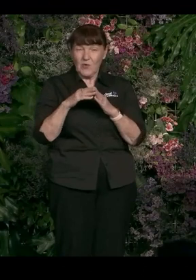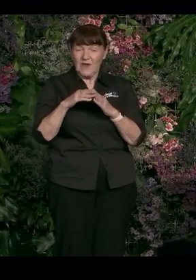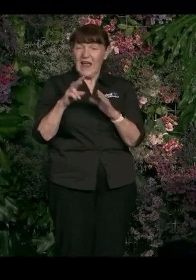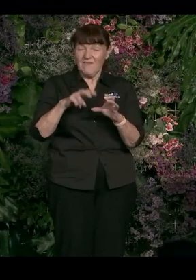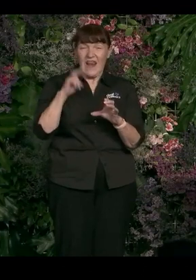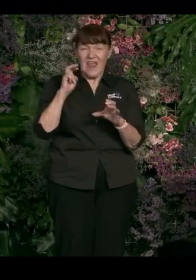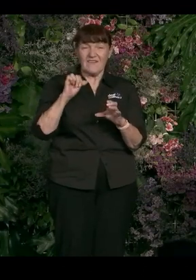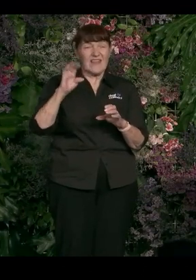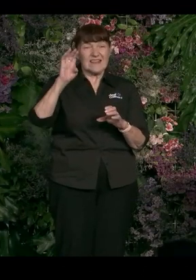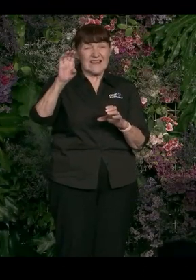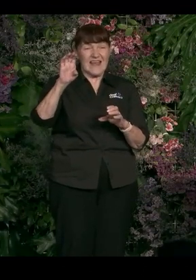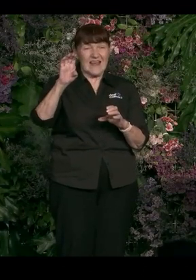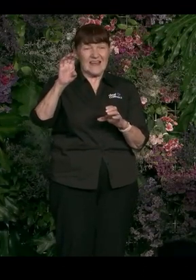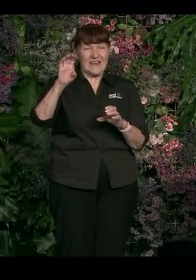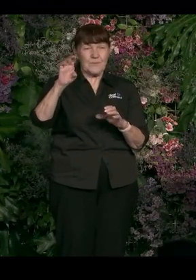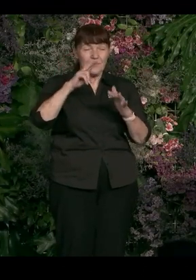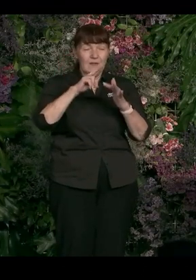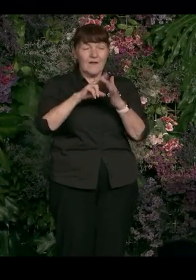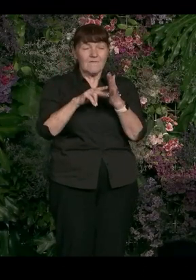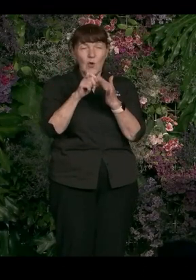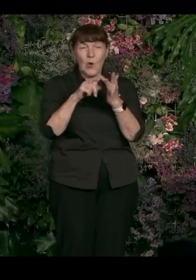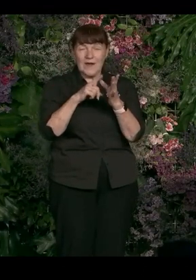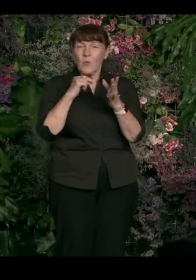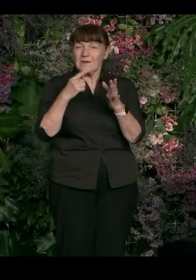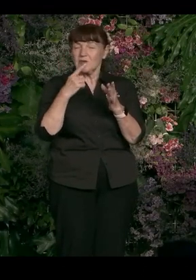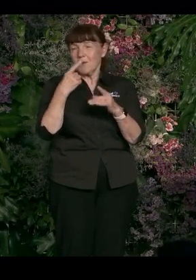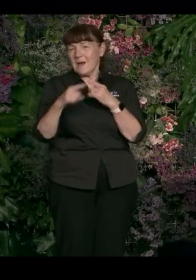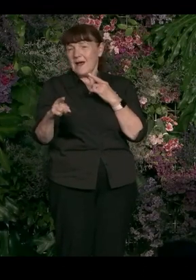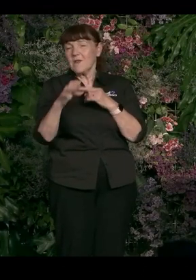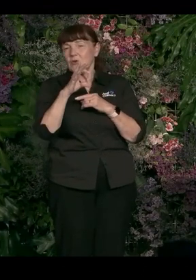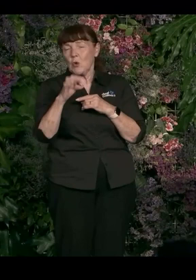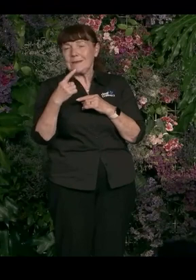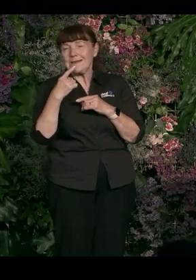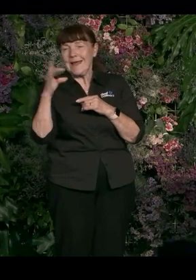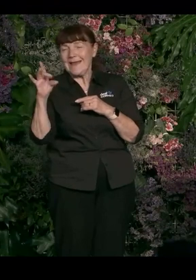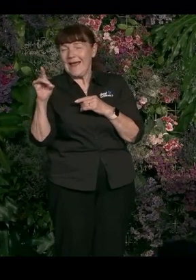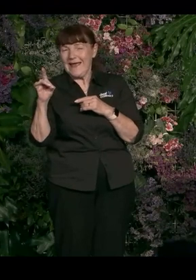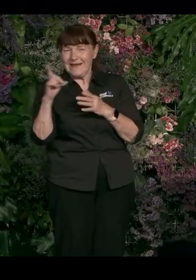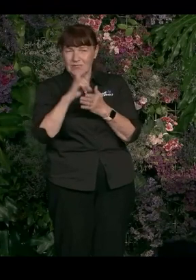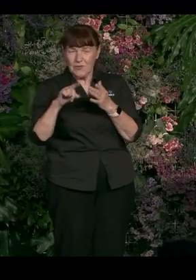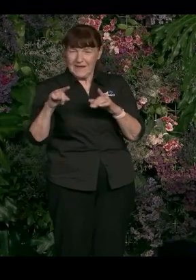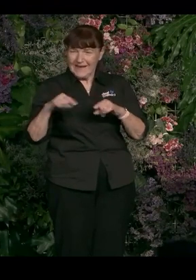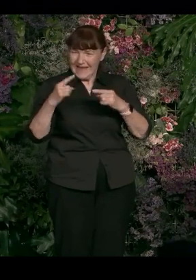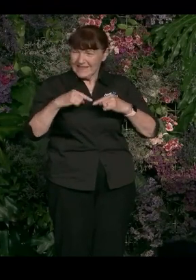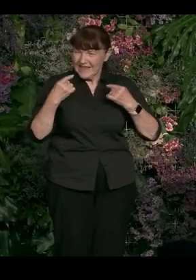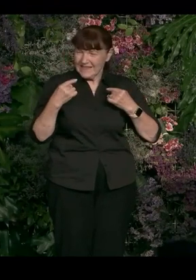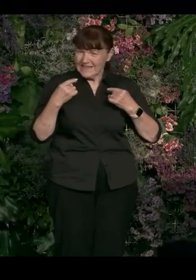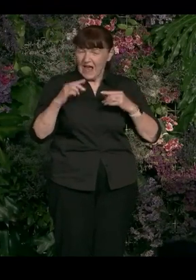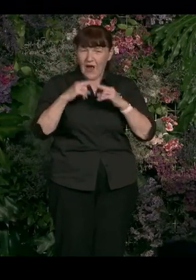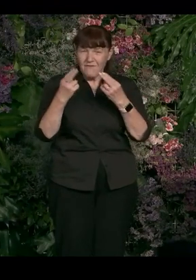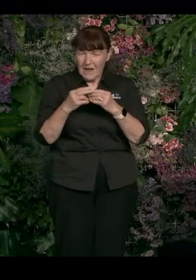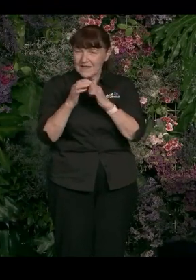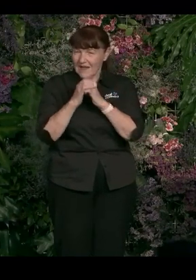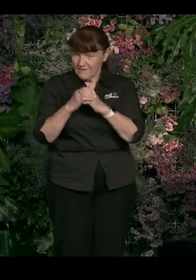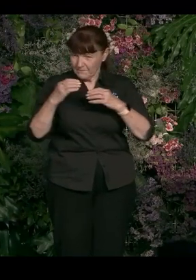literally an economic outcome. So Florida wants to pass the don't say gay bill. Okay, well, discriminate against us and you lose our talent, but not just us, our families, our